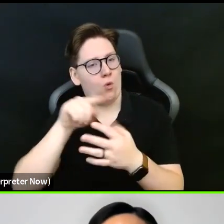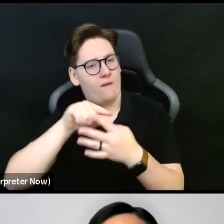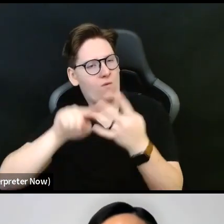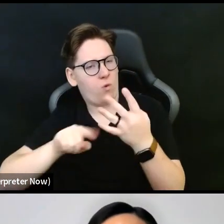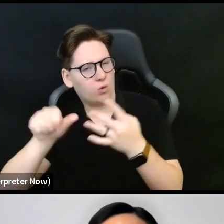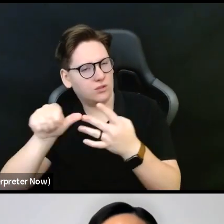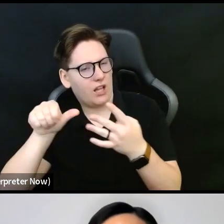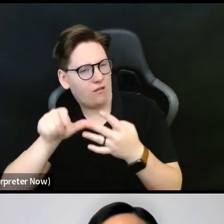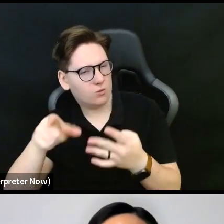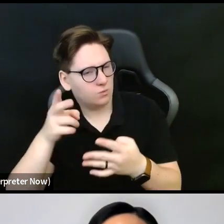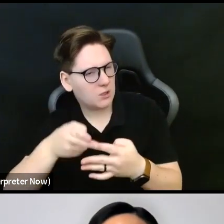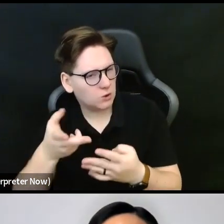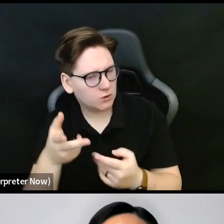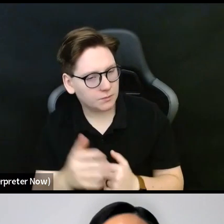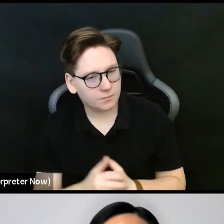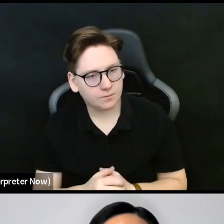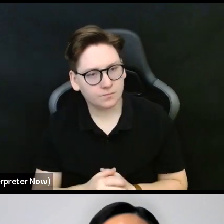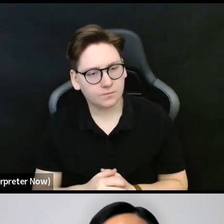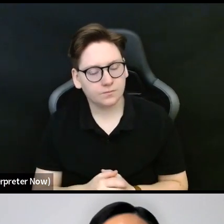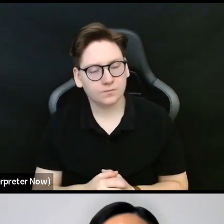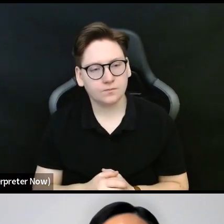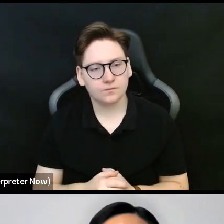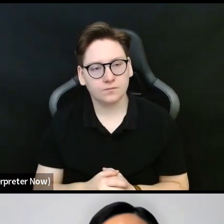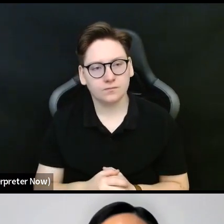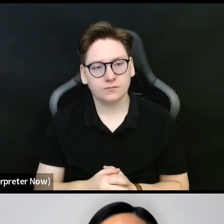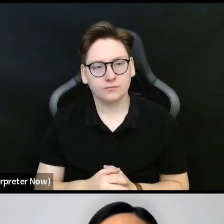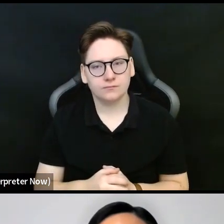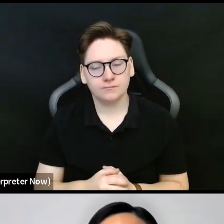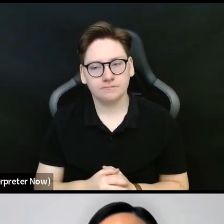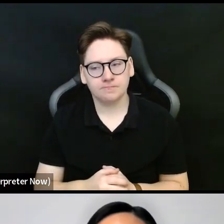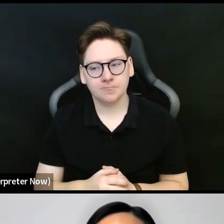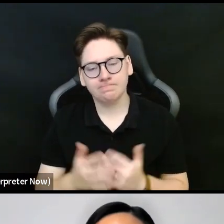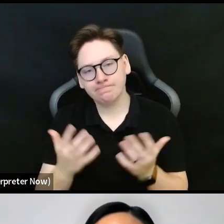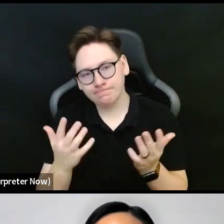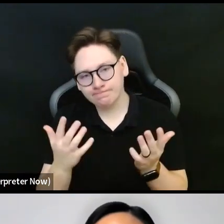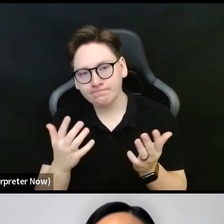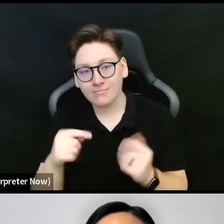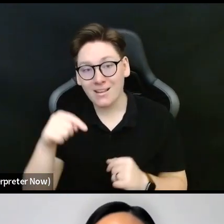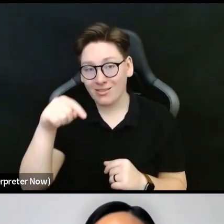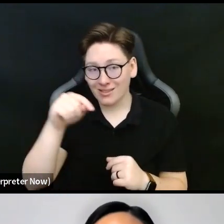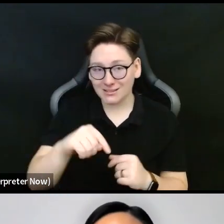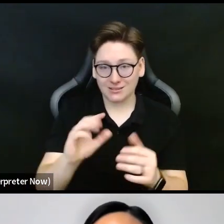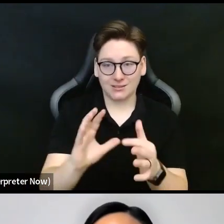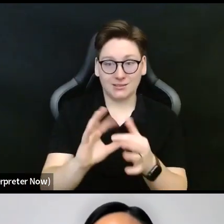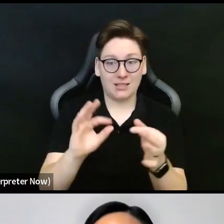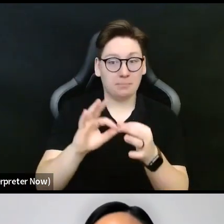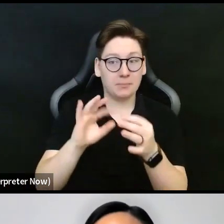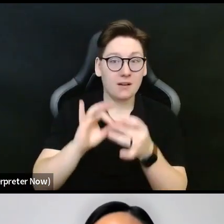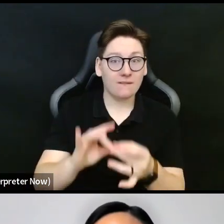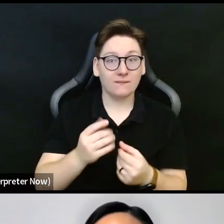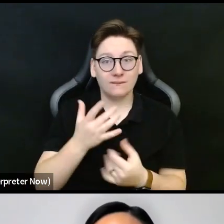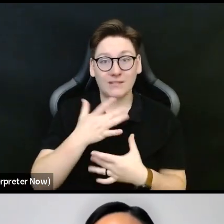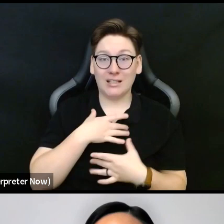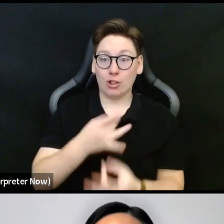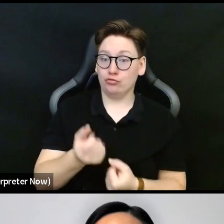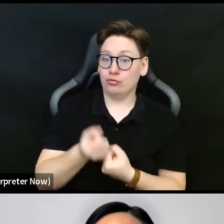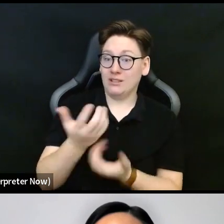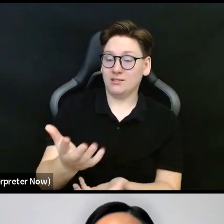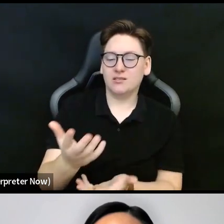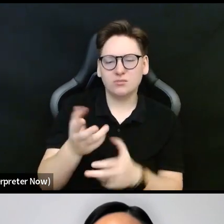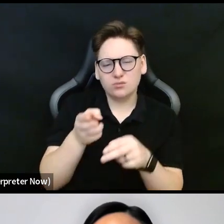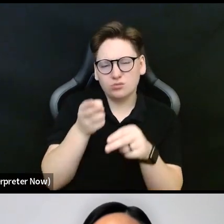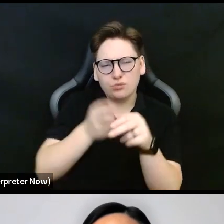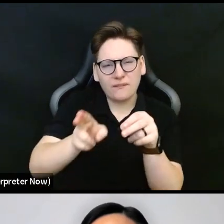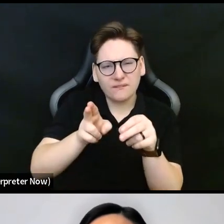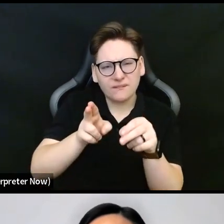Yeah, so again, this particular statement of interest is pretty brief, and we have been getting